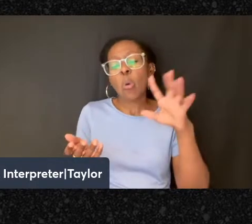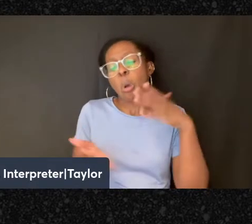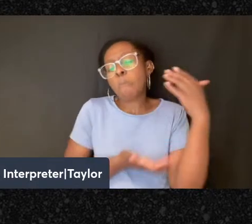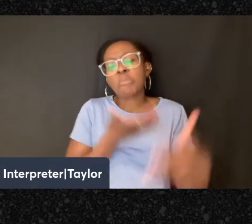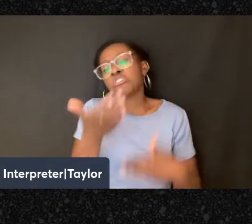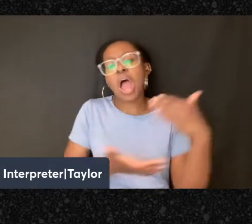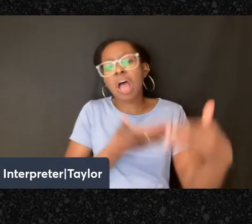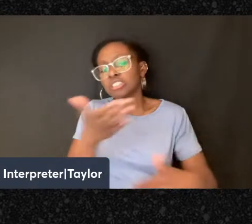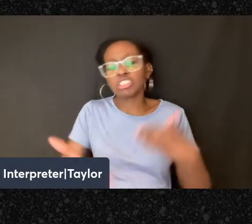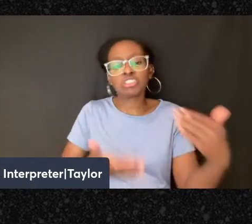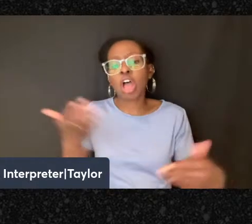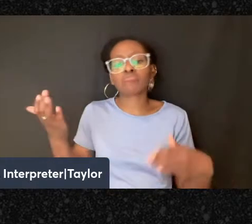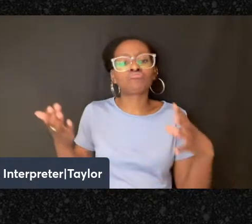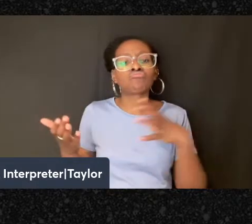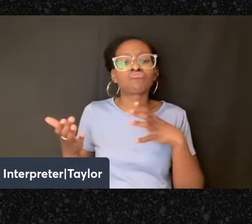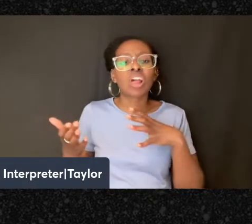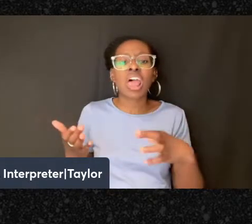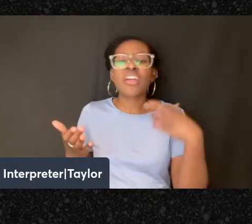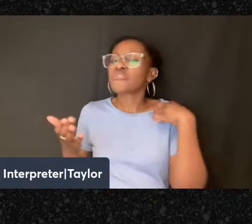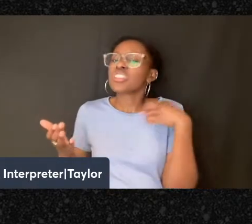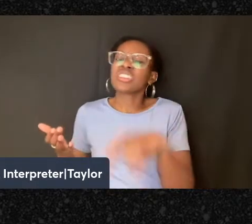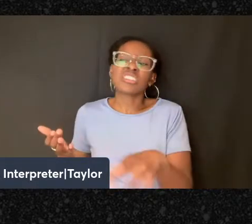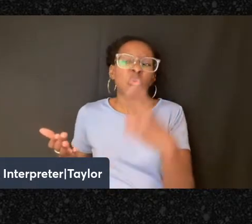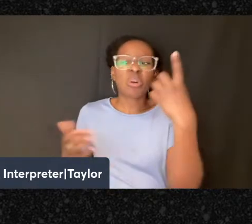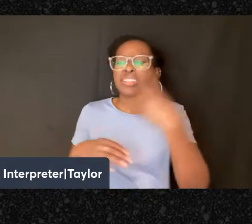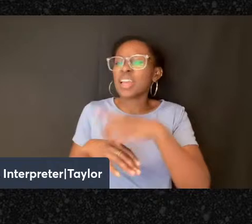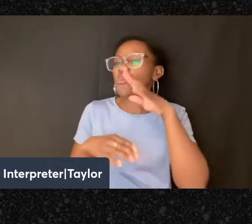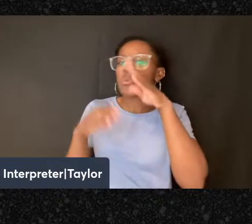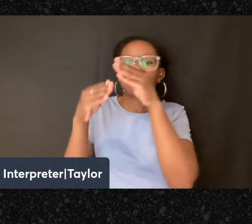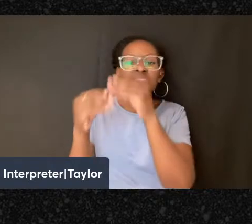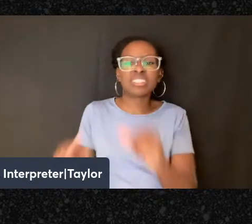that religion would eventually disappear.